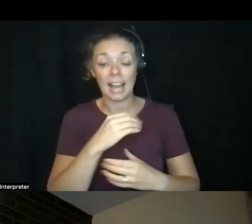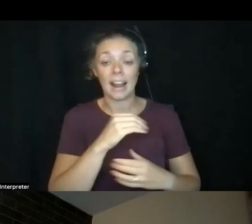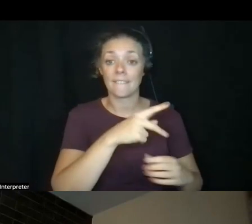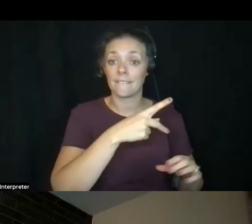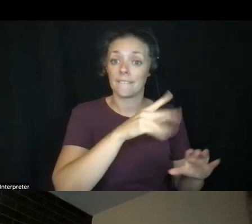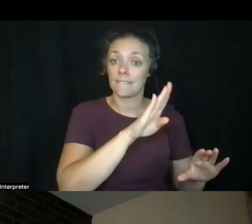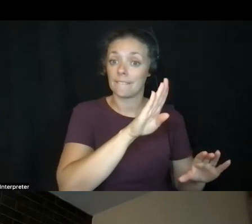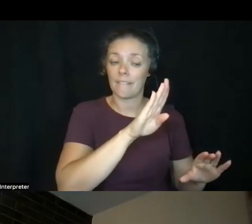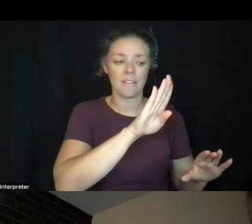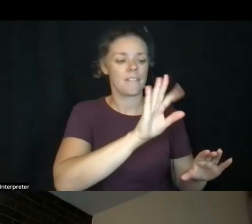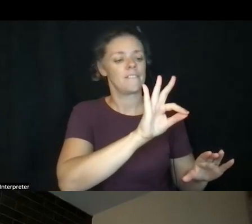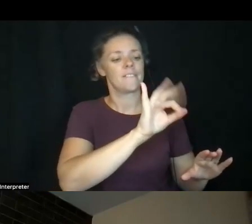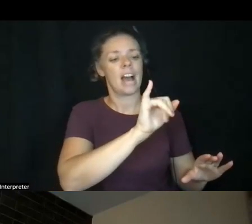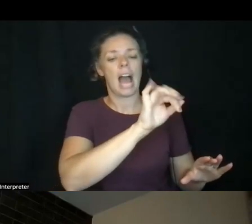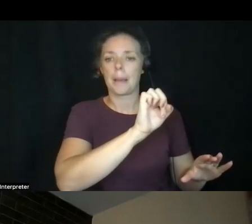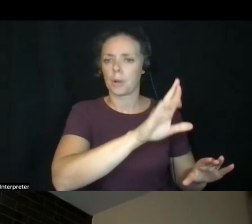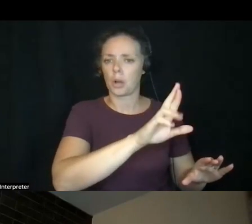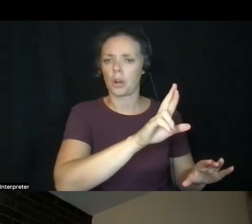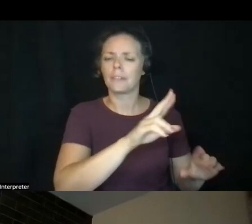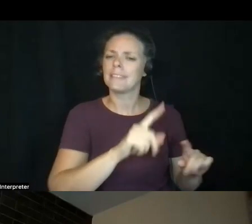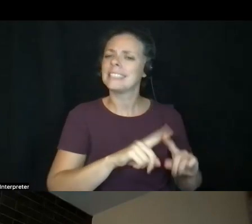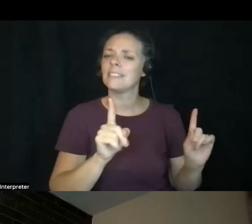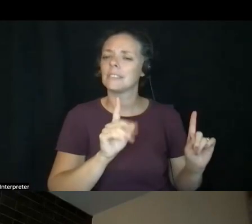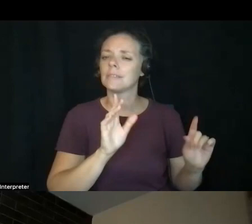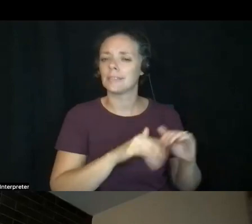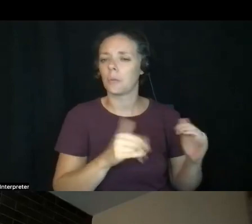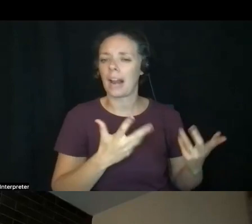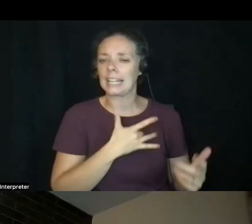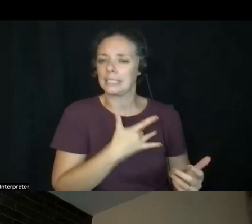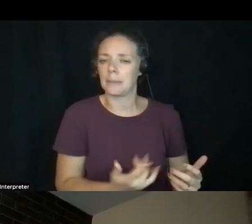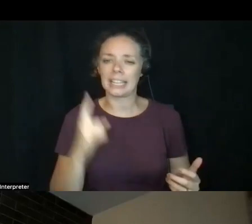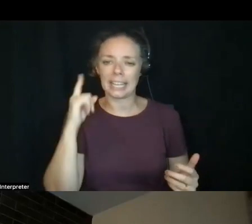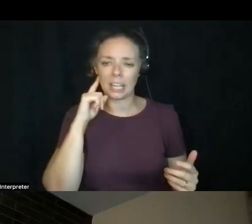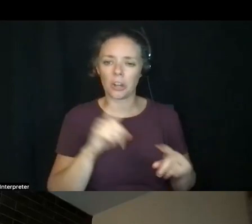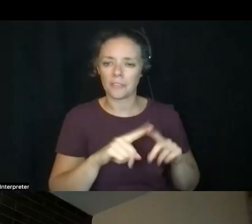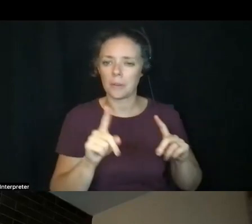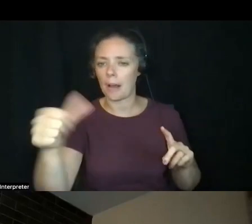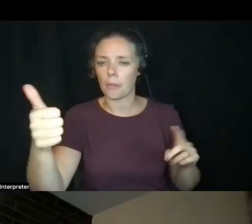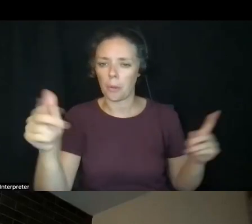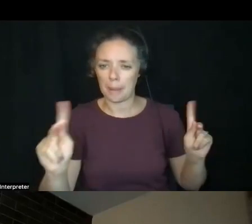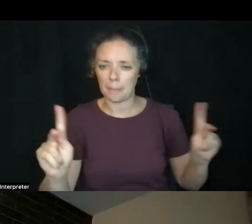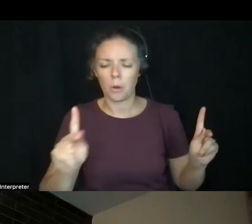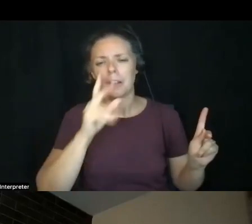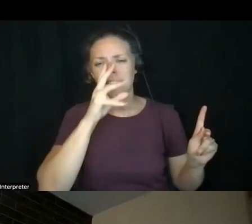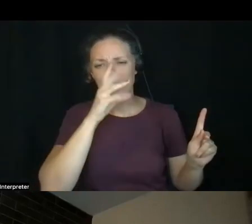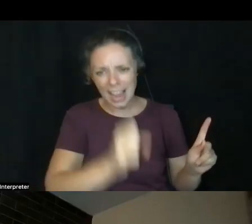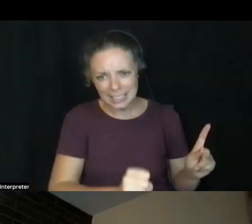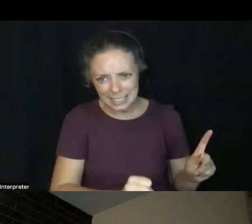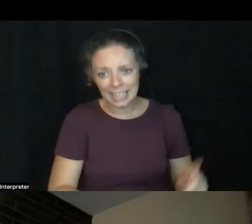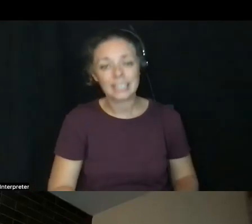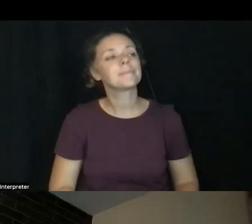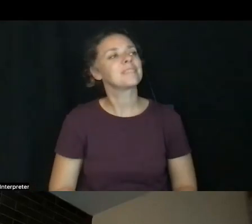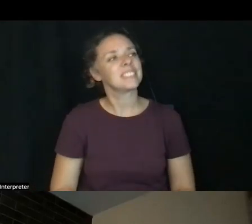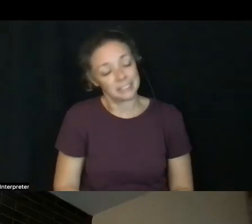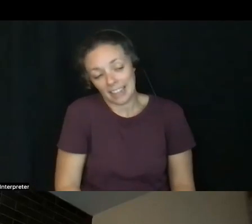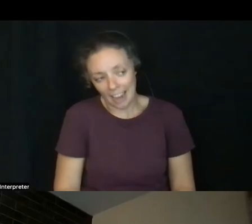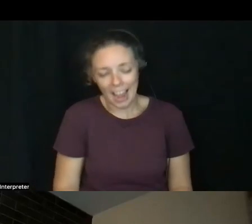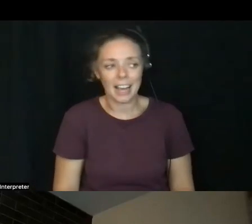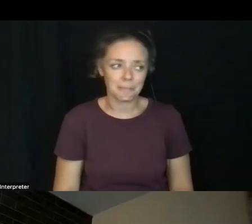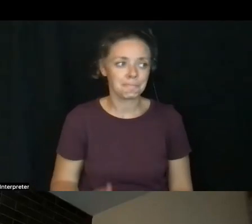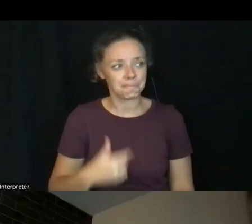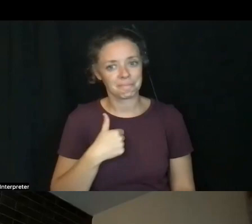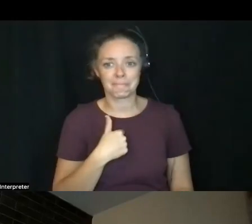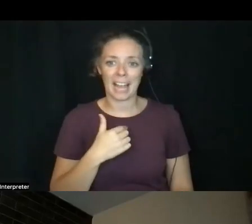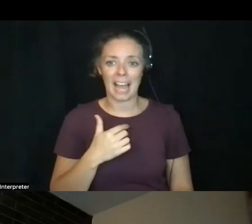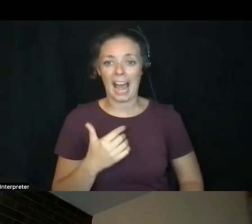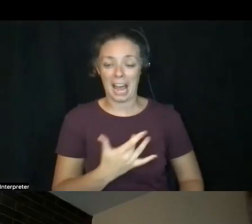much different from what I generally hear from people. It's really fascinating. Yeah, definitely kind of stepped to my own